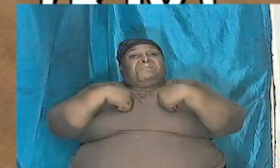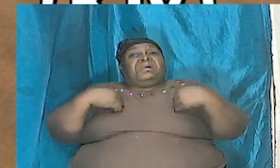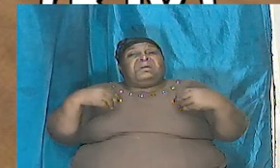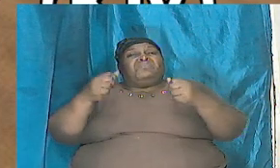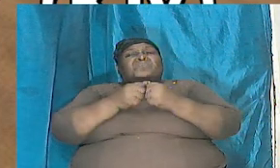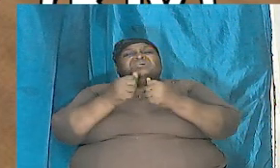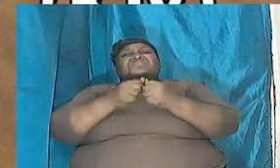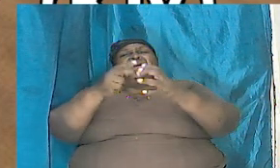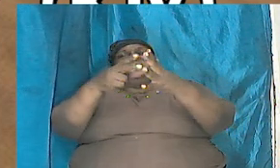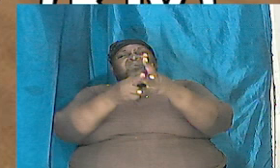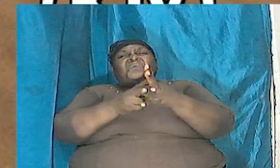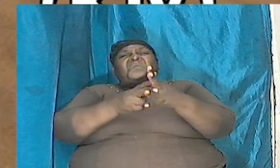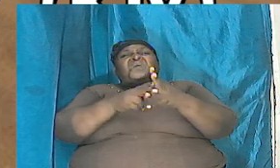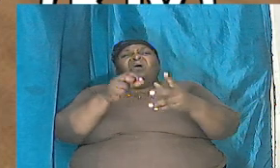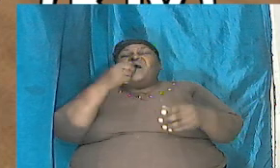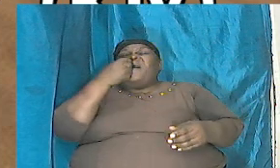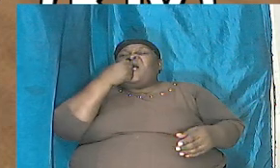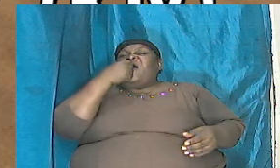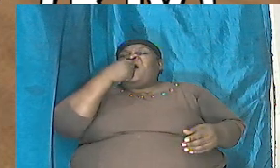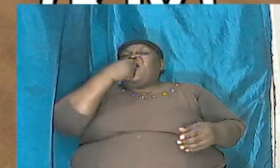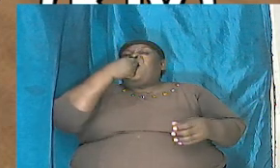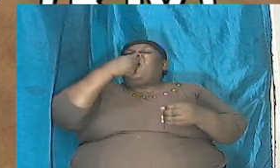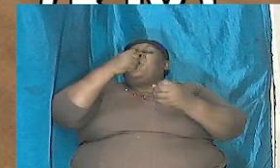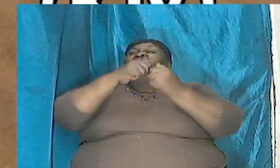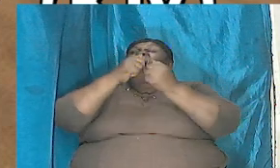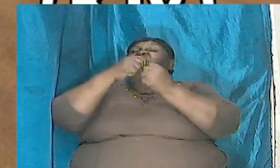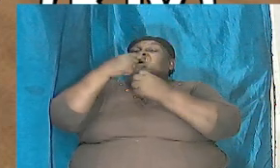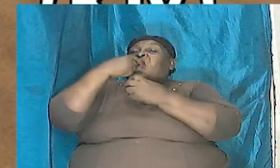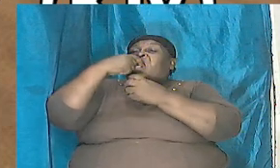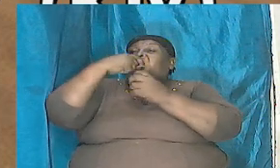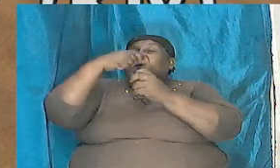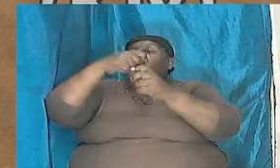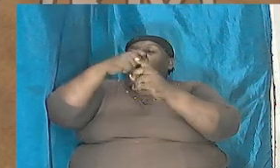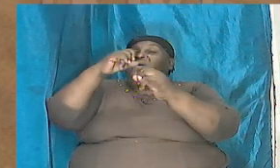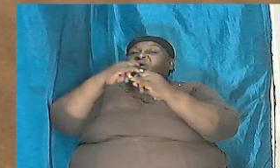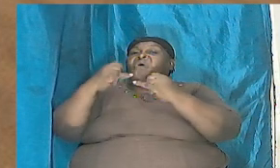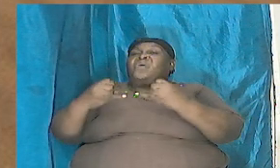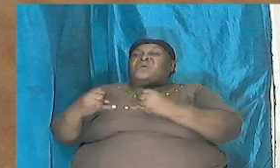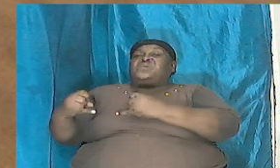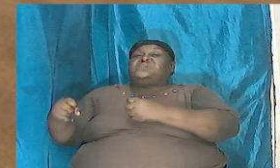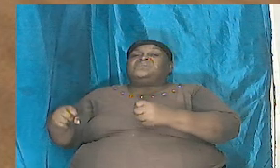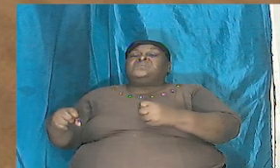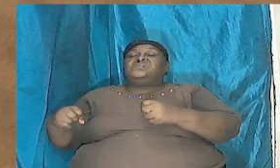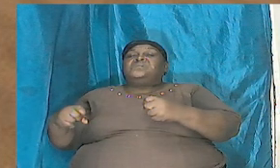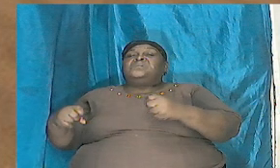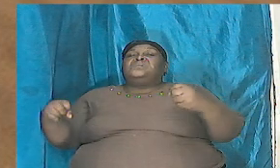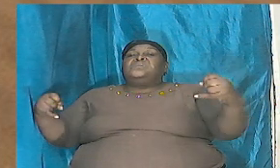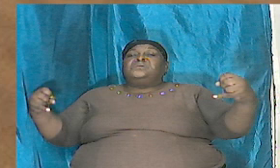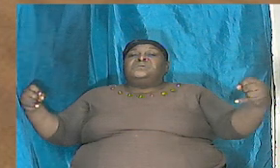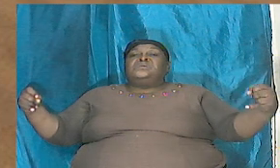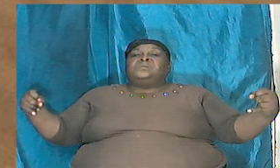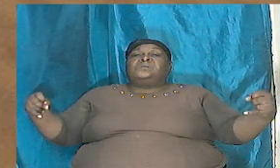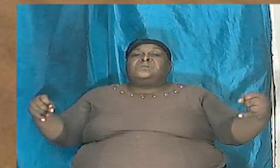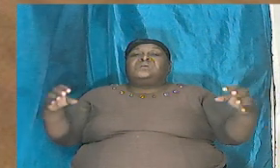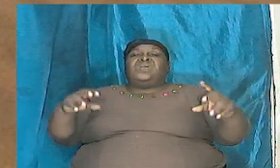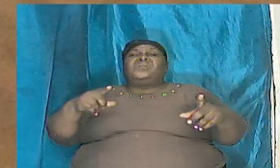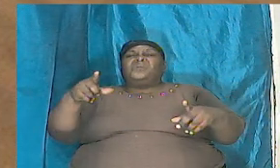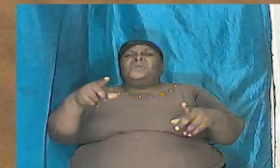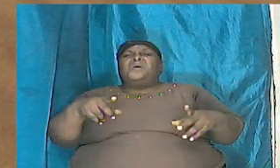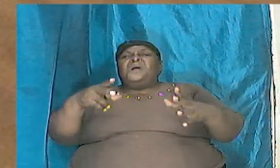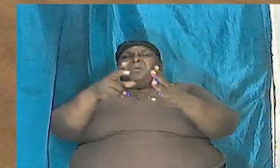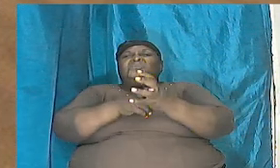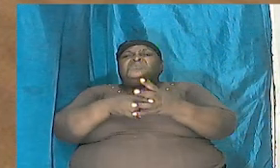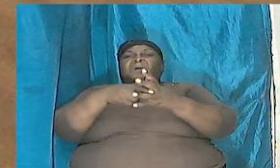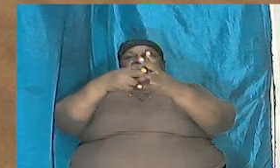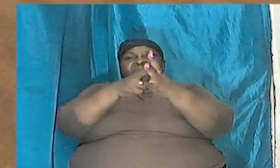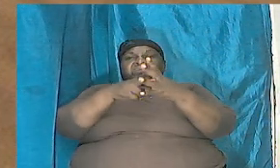or his tongue with a cord which thou lettest down canst thou put an hook into his